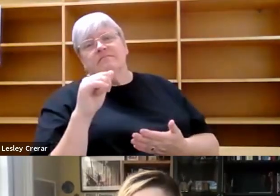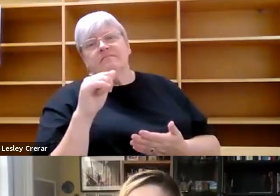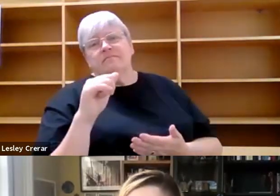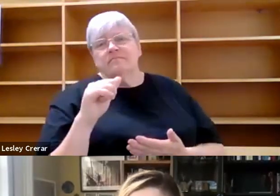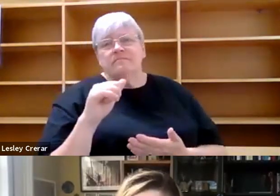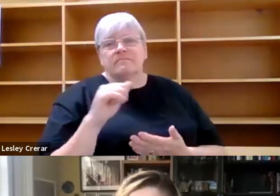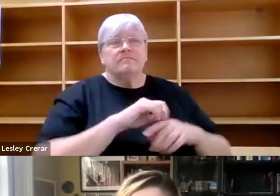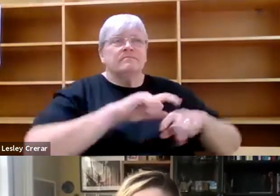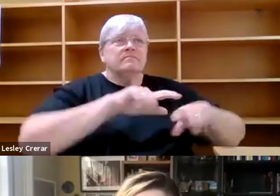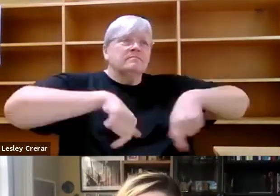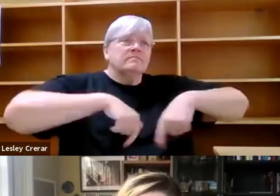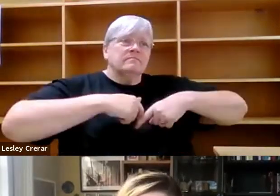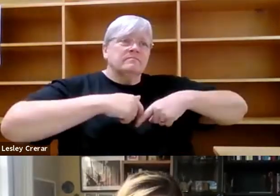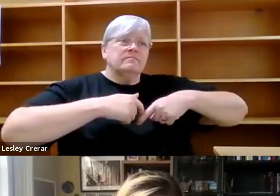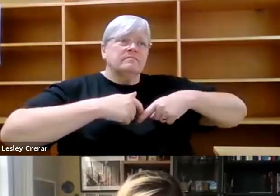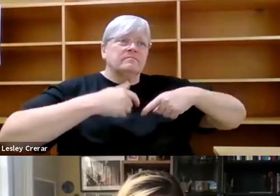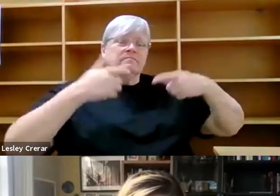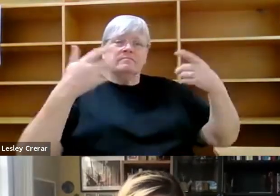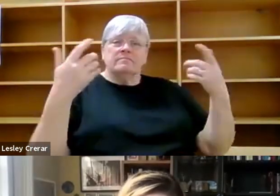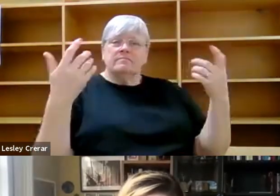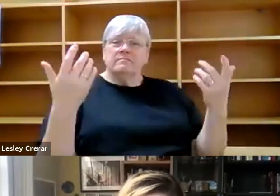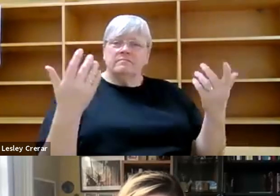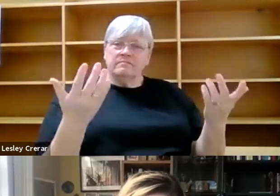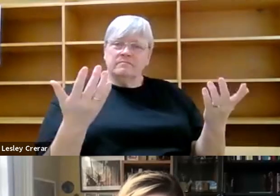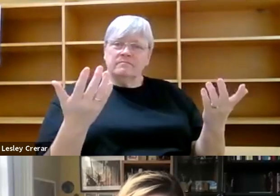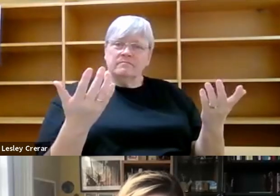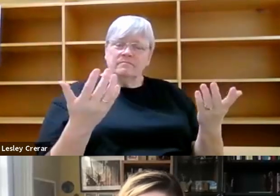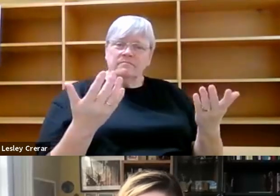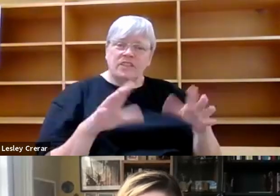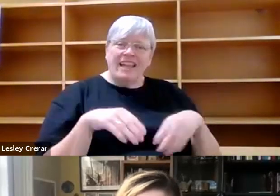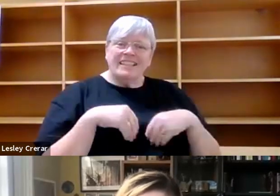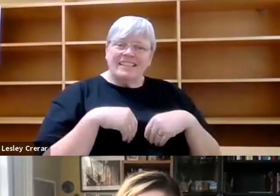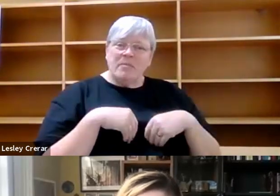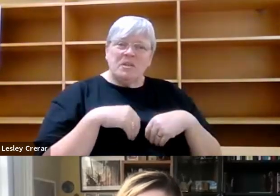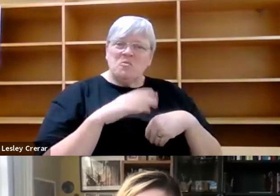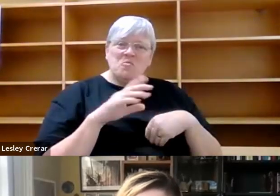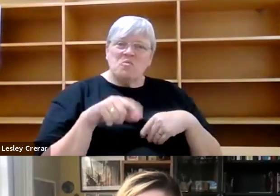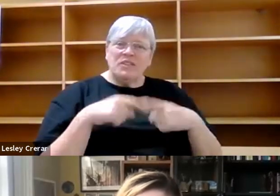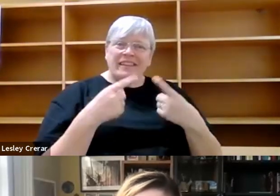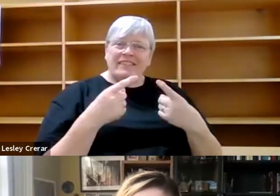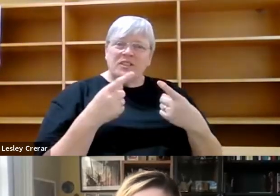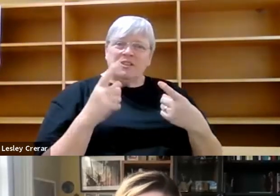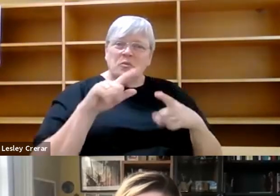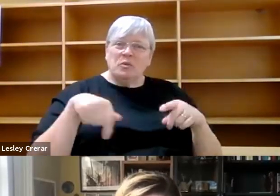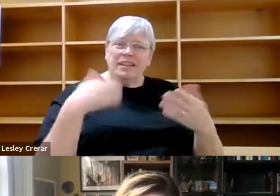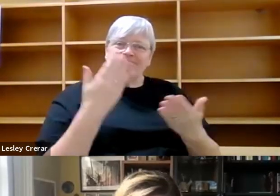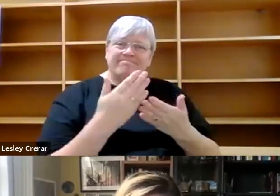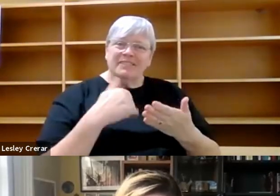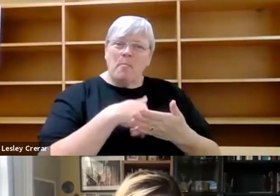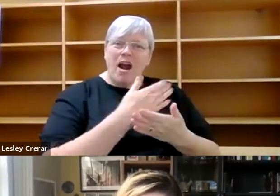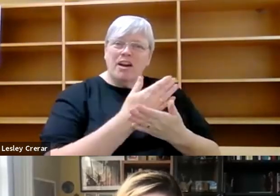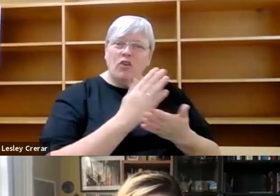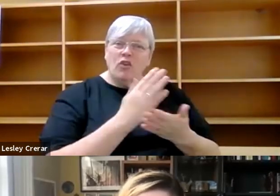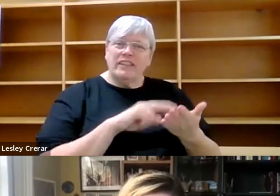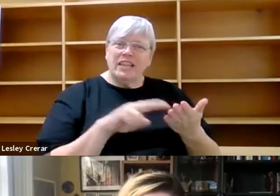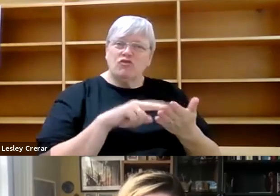if we accept the fact that we are not different from nature, that we are part of the natural world and that all things are part of